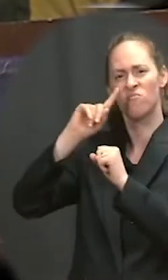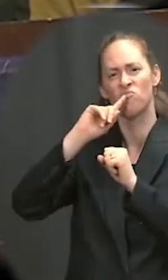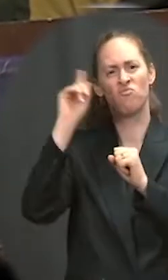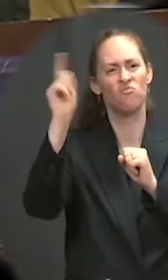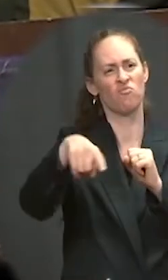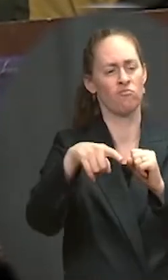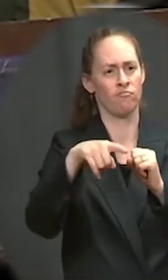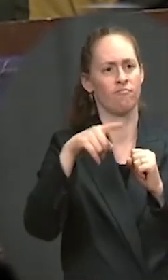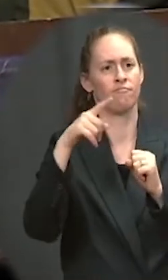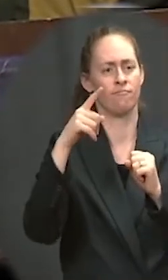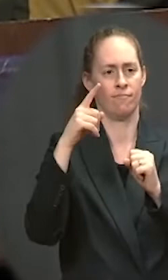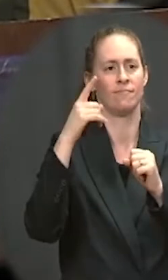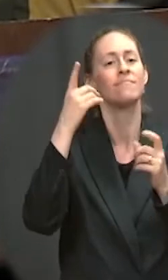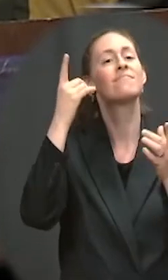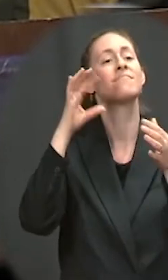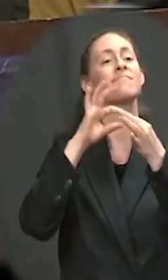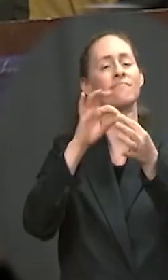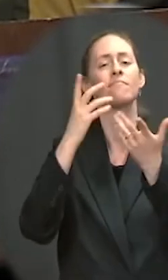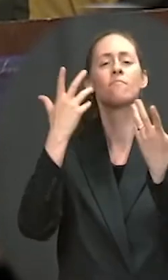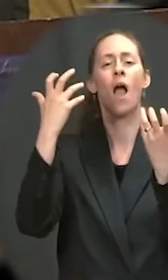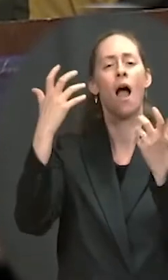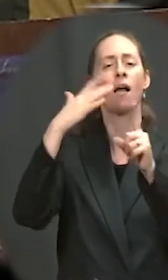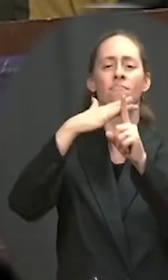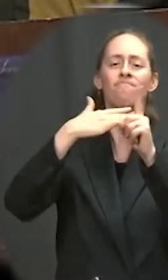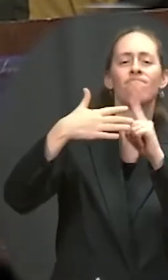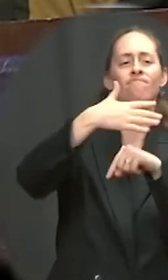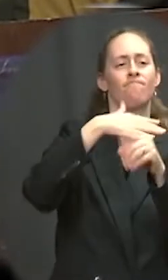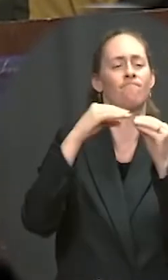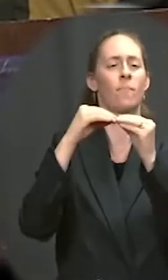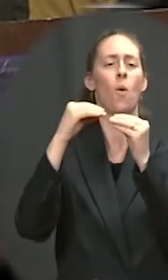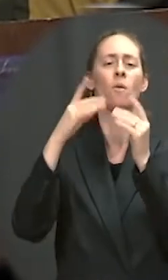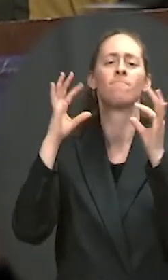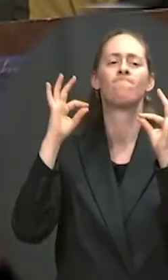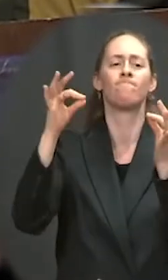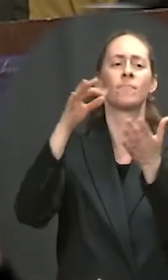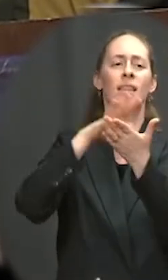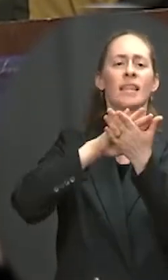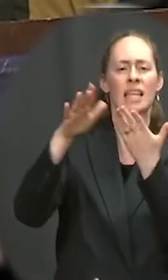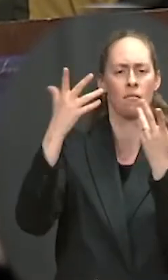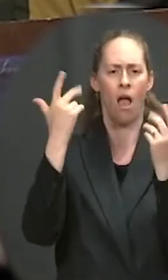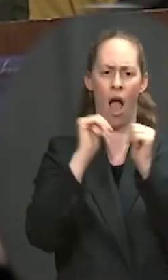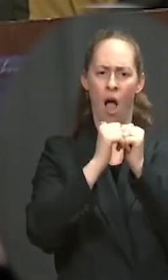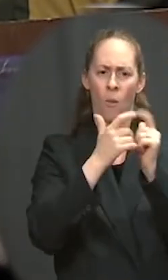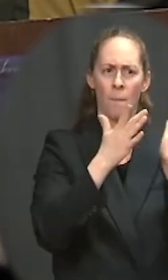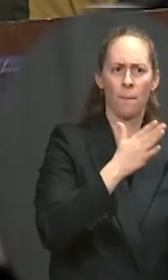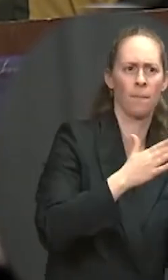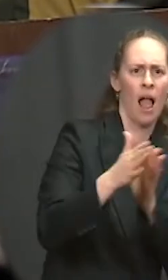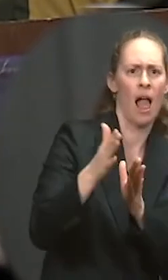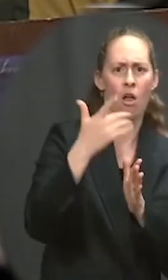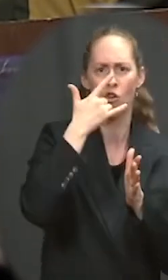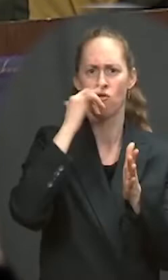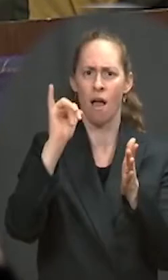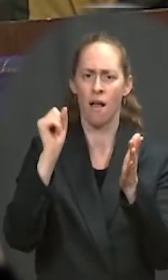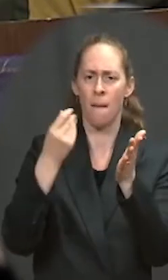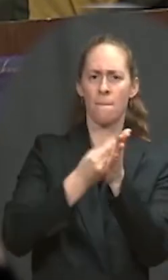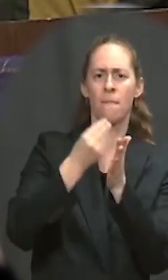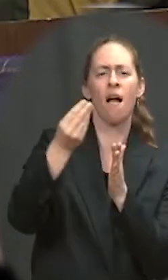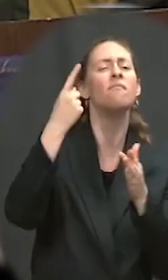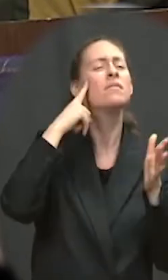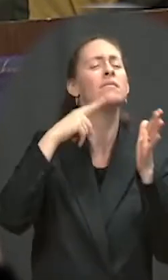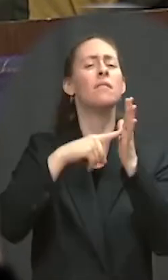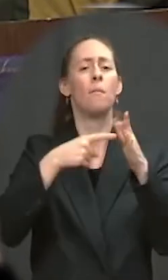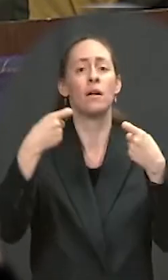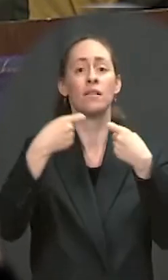plan for the federal government. And part of that was about buying electric cars. The deadline for that plan was April